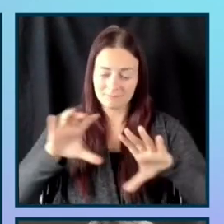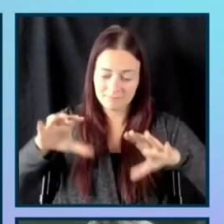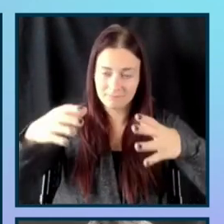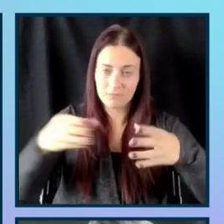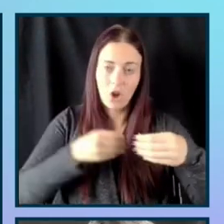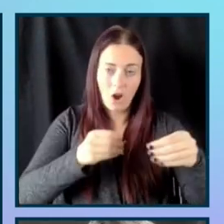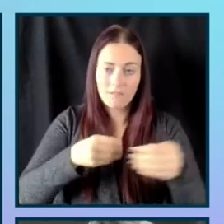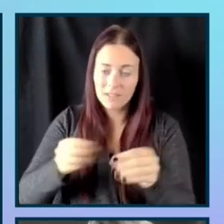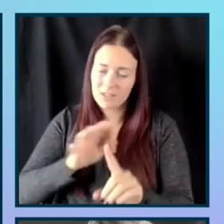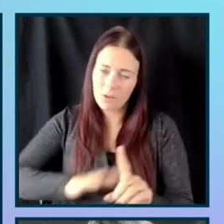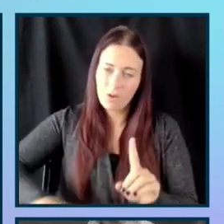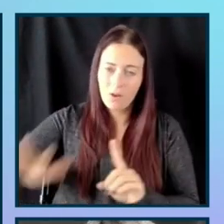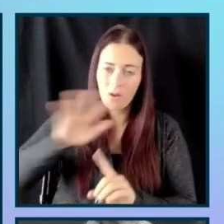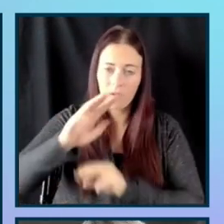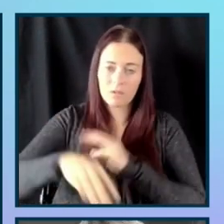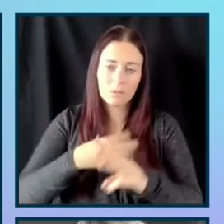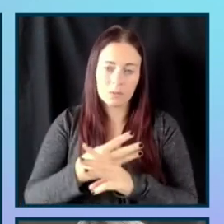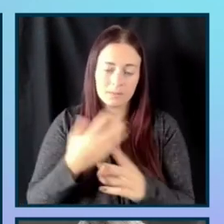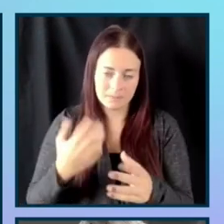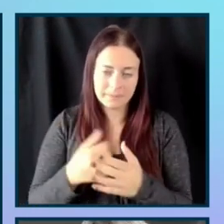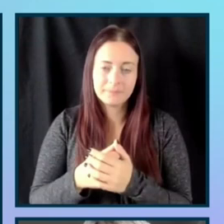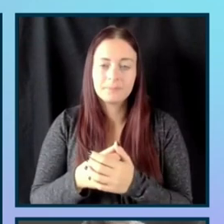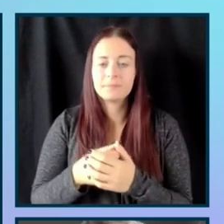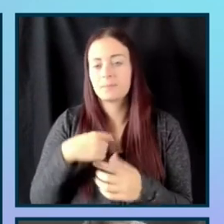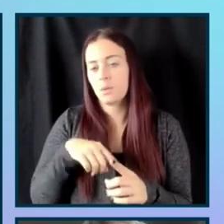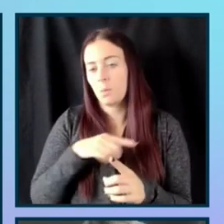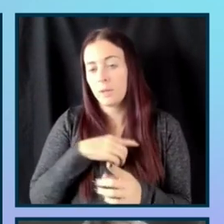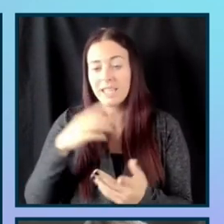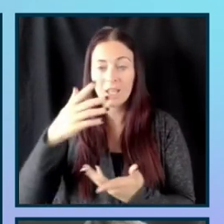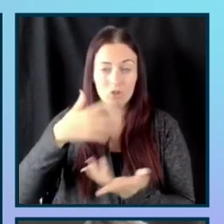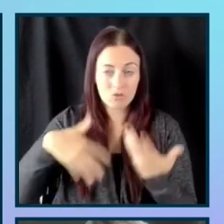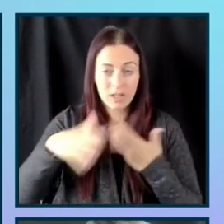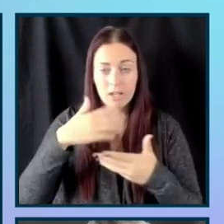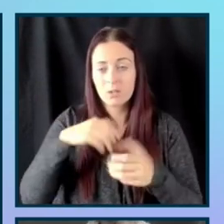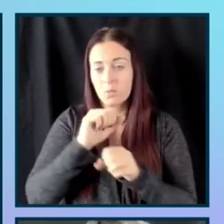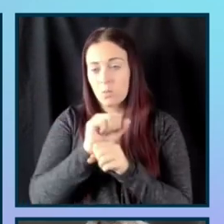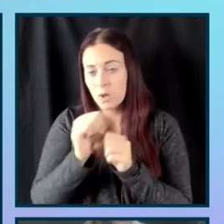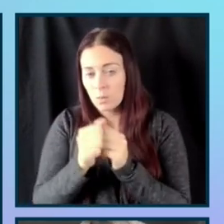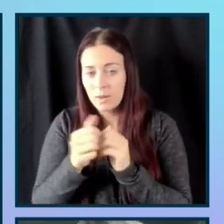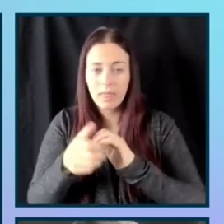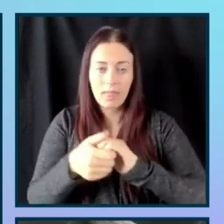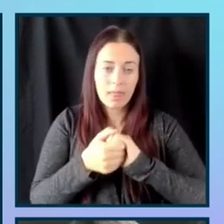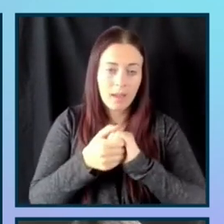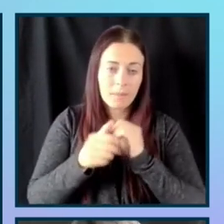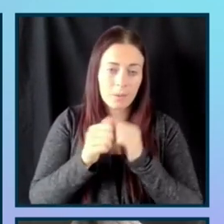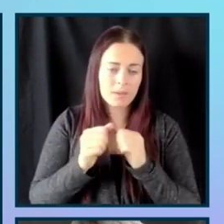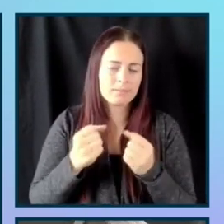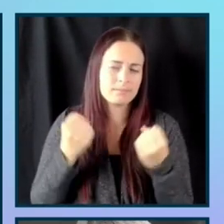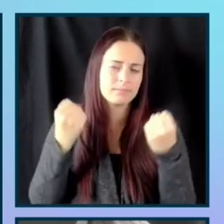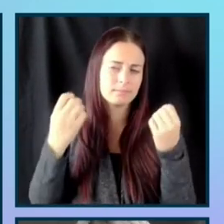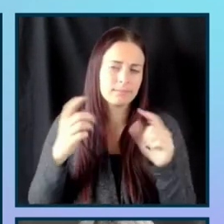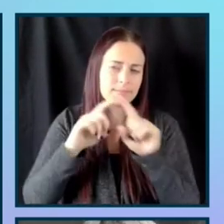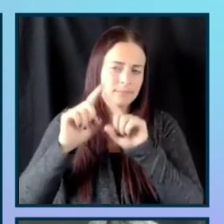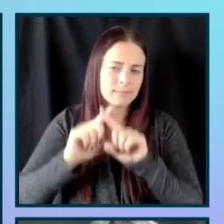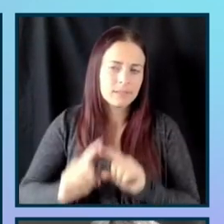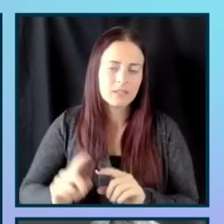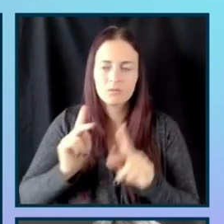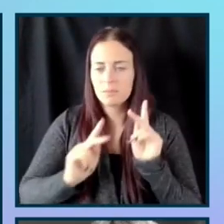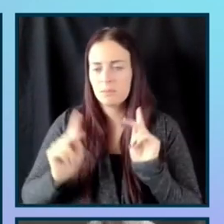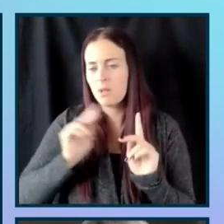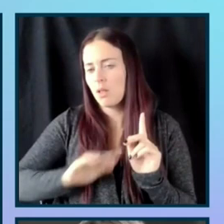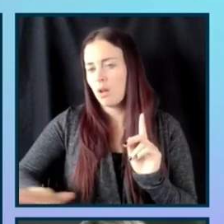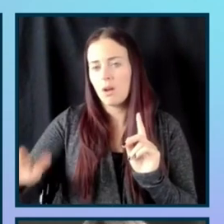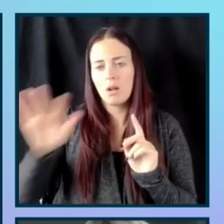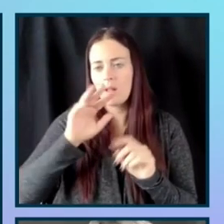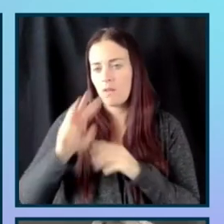So we interact and work with and collaborate with a lot of different folks all over the world.